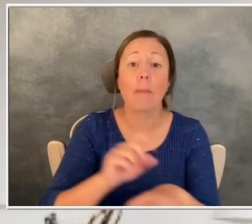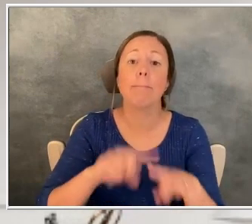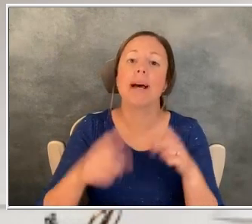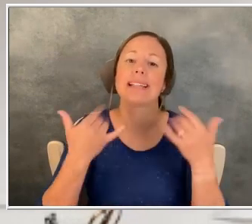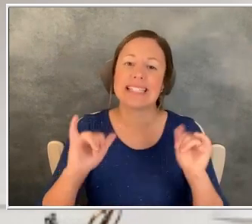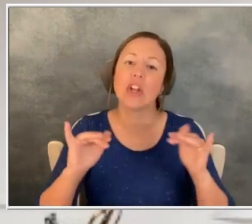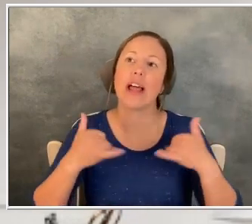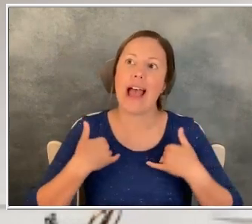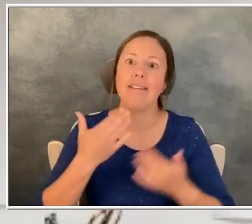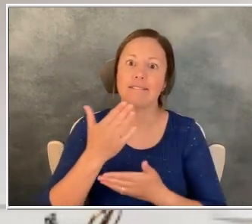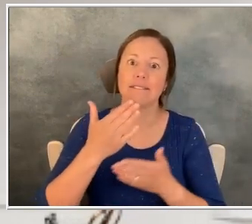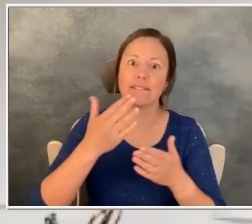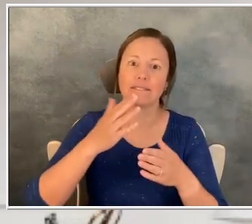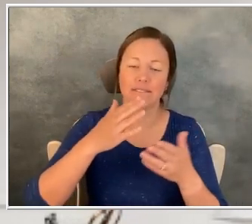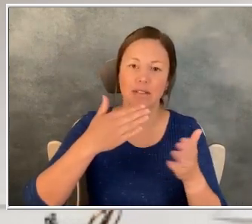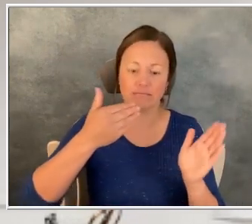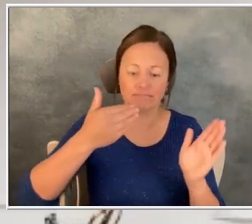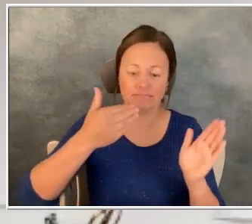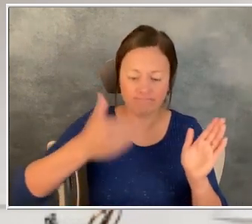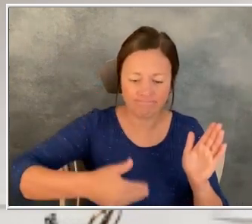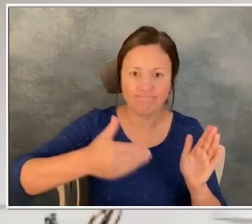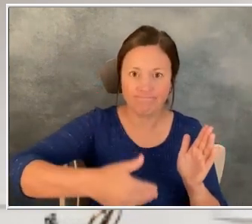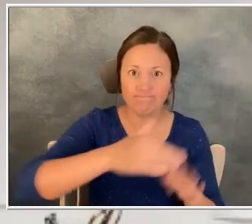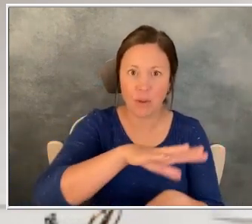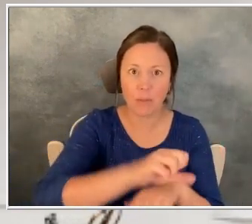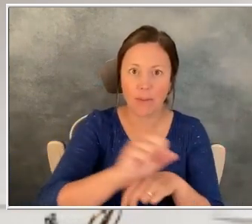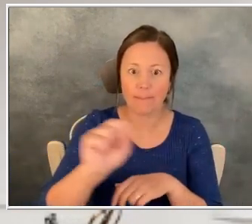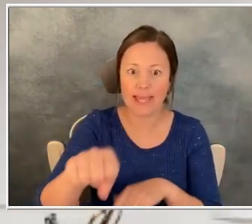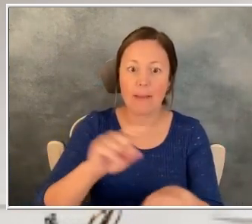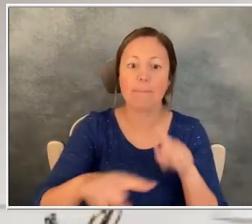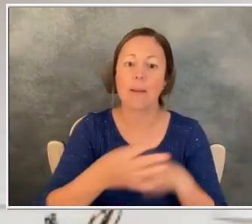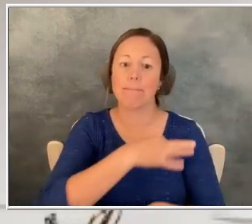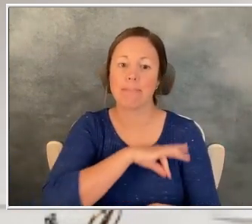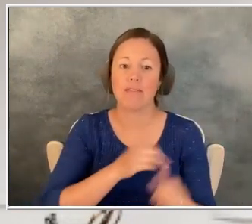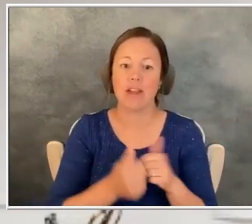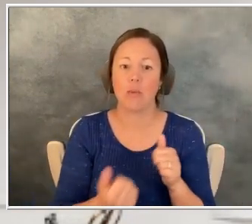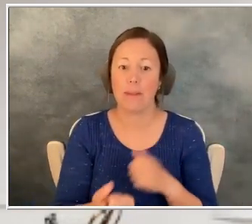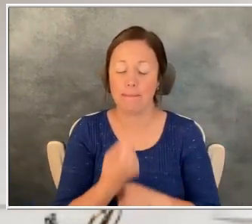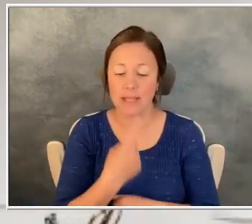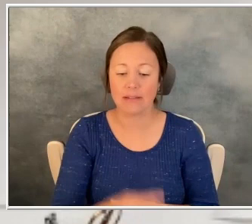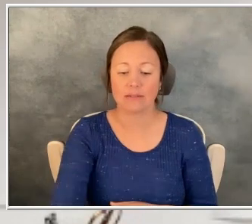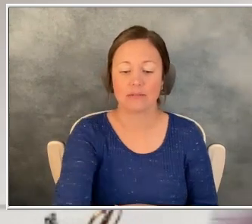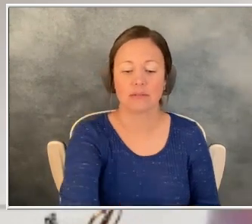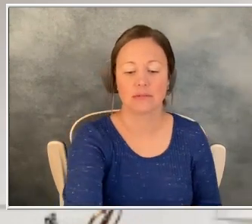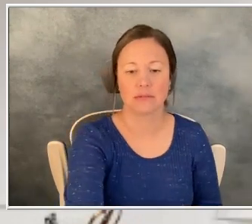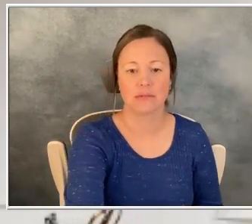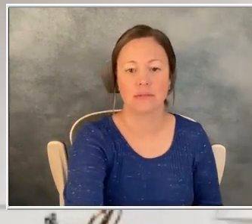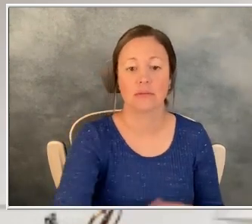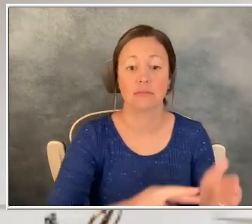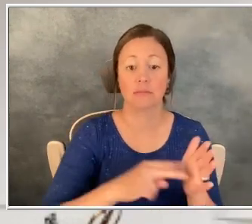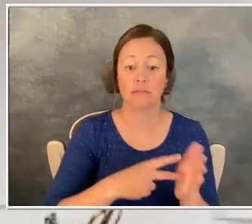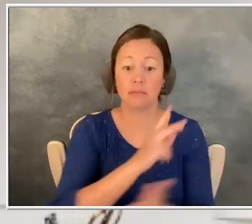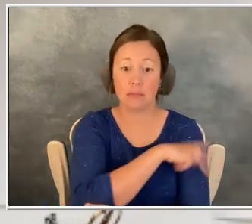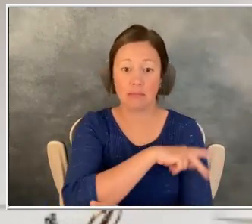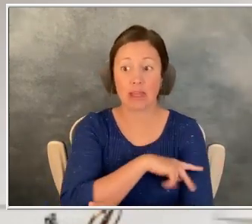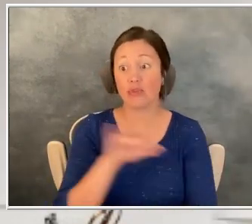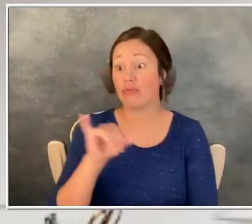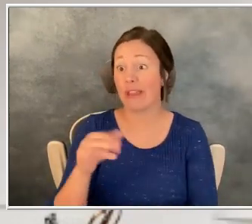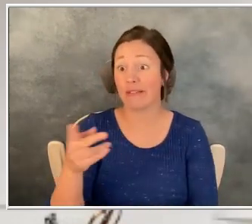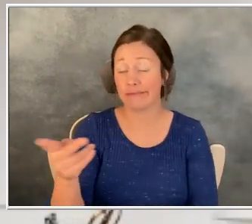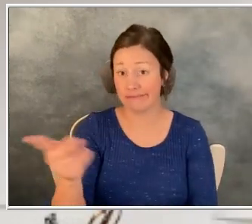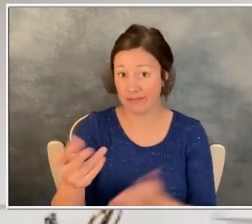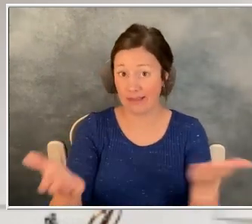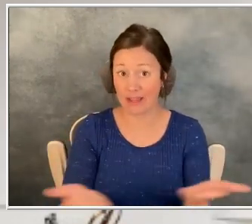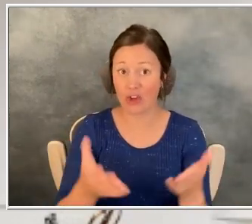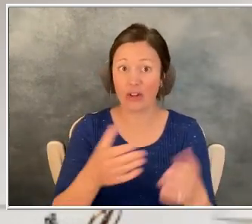appointments. But the benefit of the oral agents is that, you know, we give the patient, you know, Lindsey and Kyle, for example, the power to manage